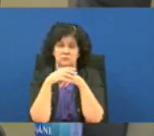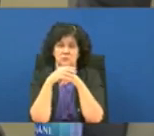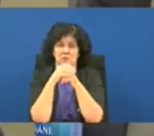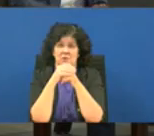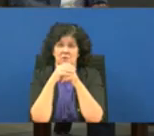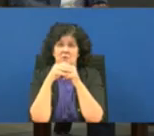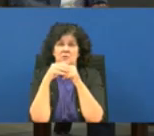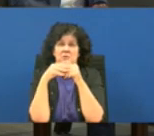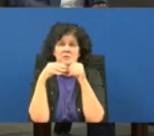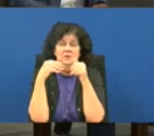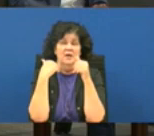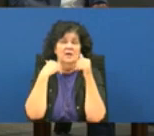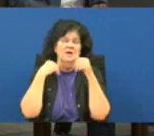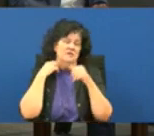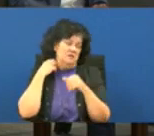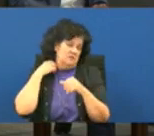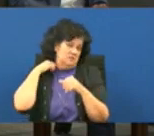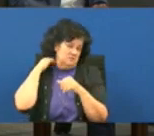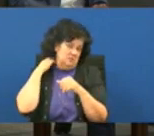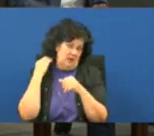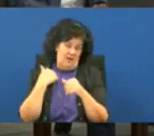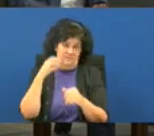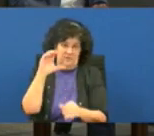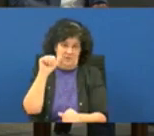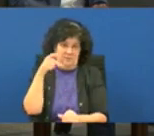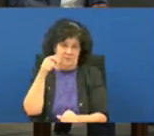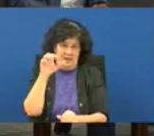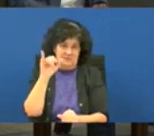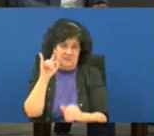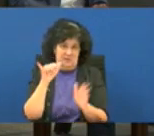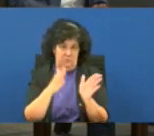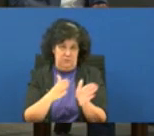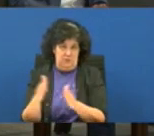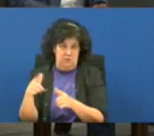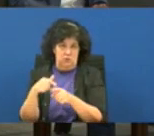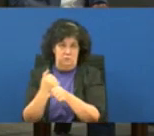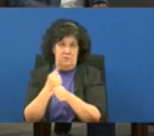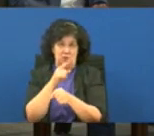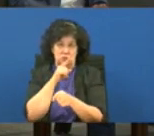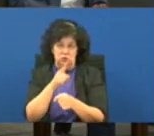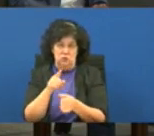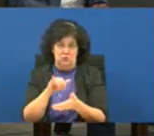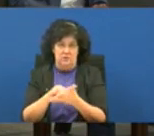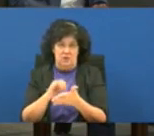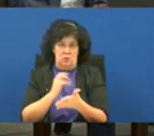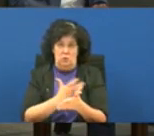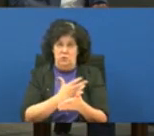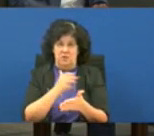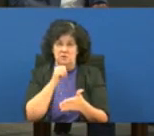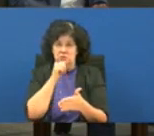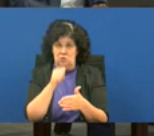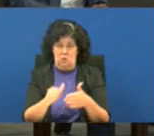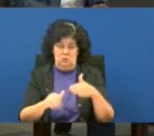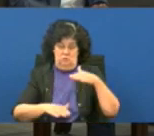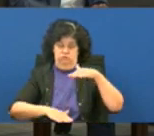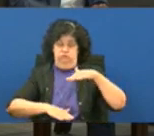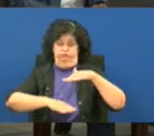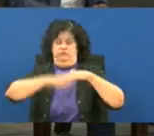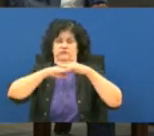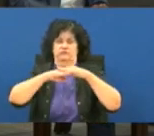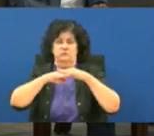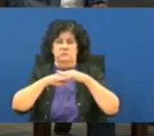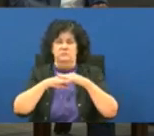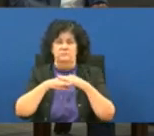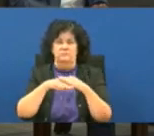plan every single day all day throughout the day to make sure that the the facility doesn't get to a point where they're at capacity because with law